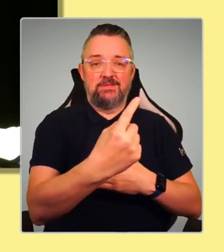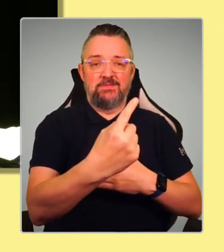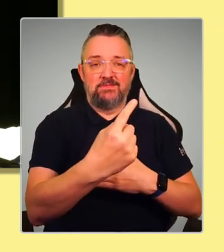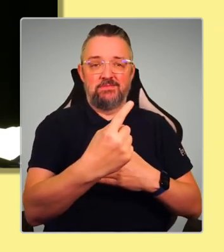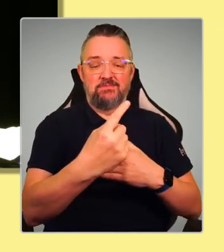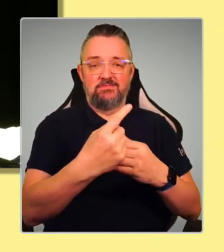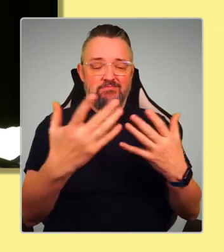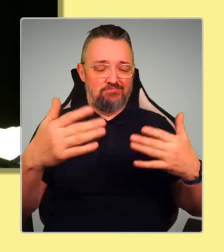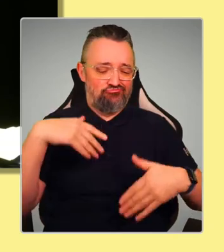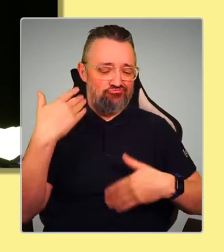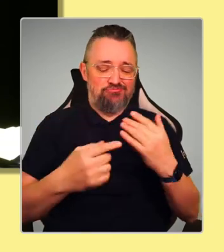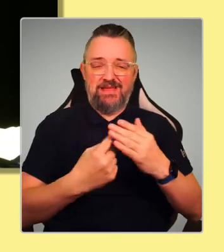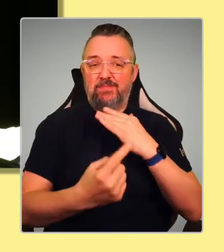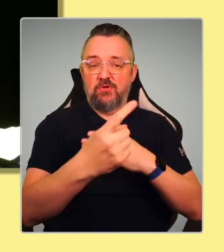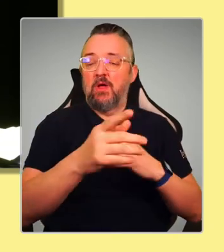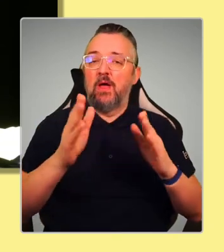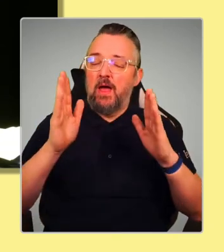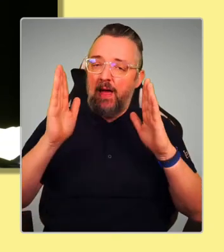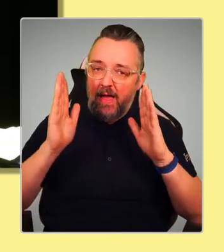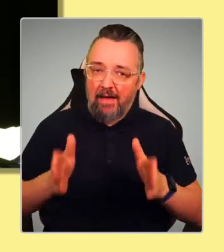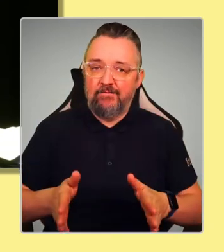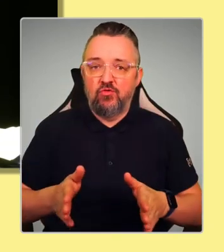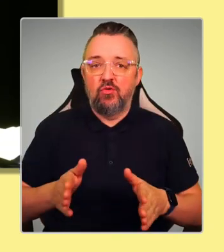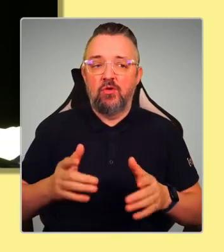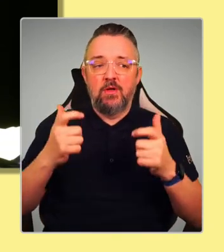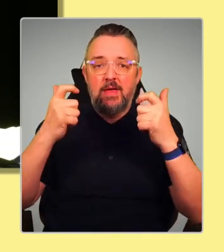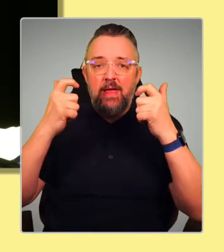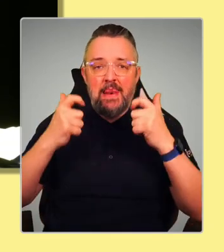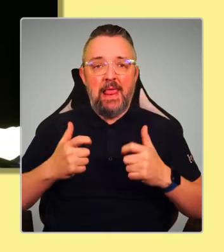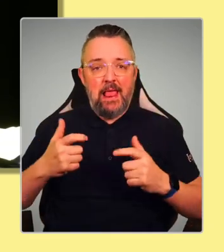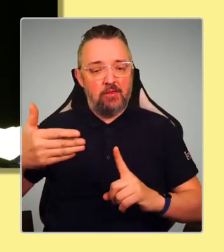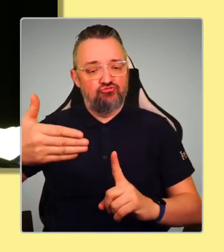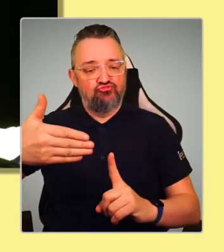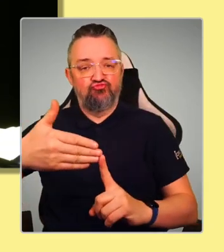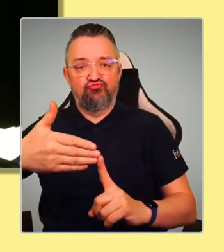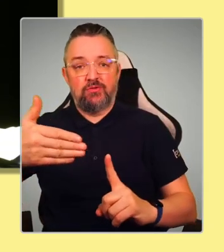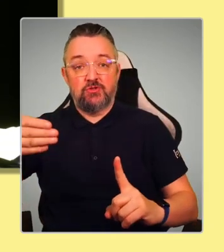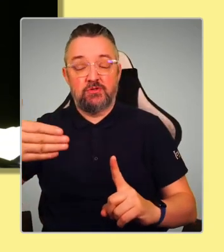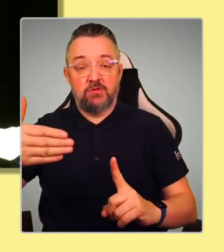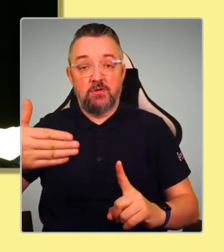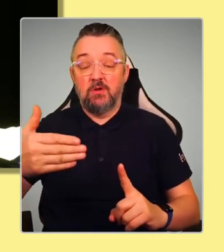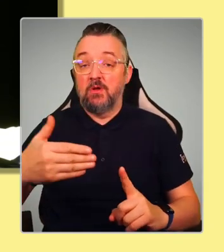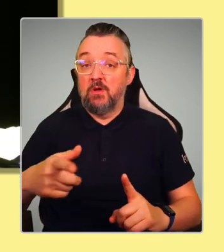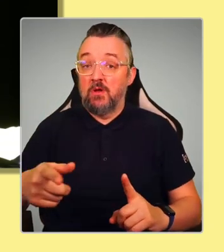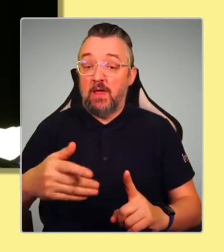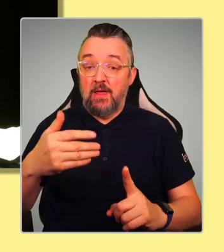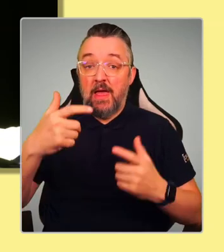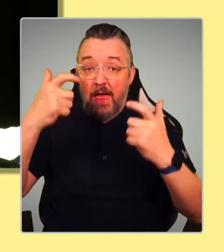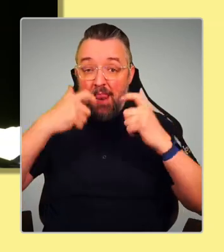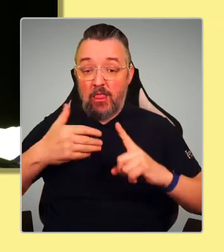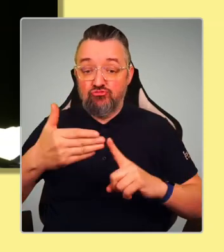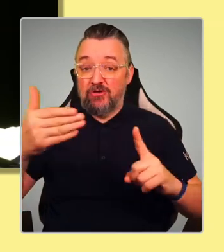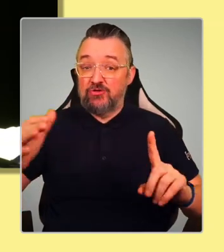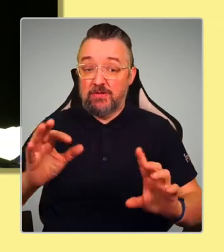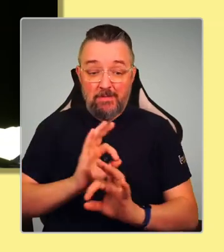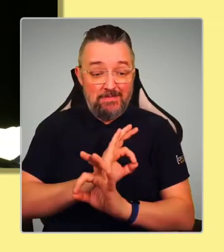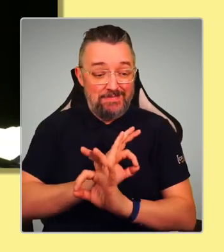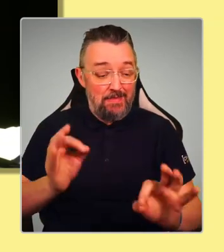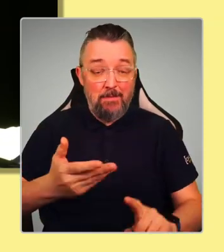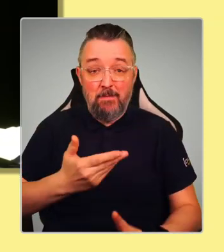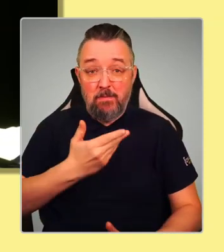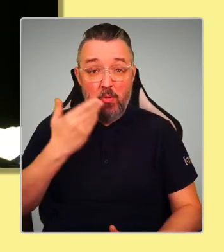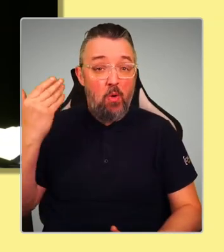you need the legal recognition. If we do not have that legal recognition, no one will